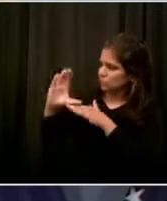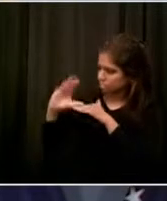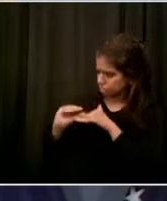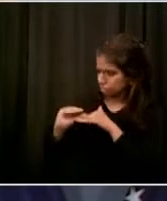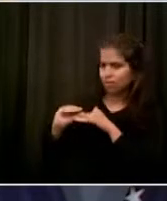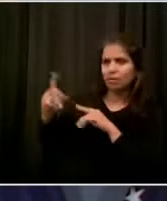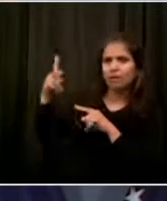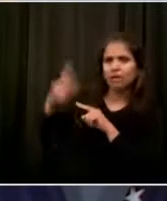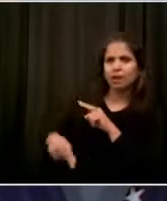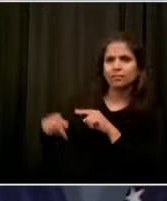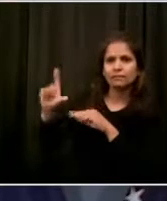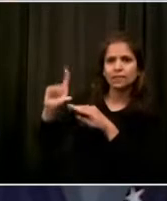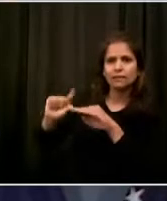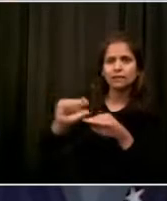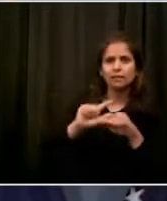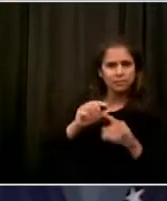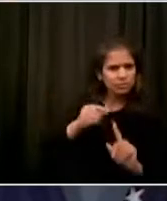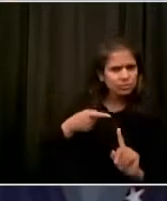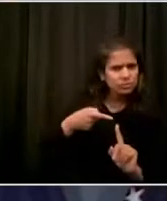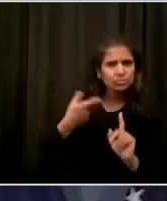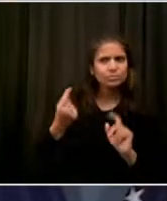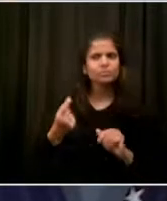have to be a contradiction at all.